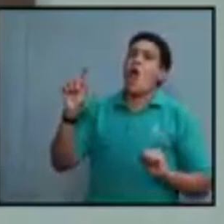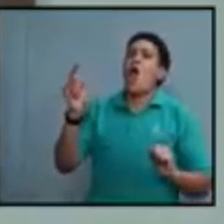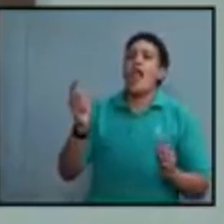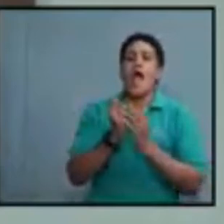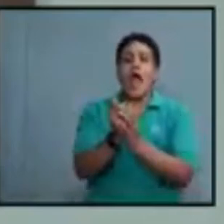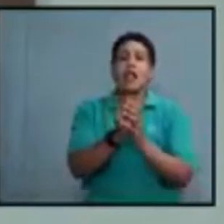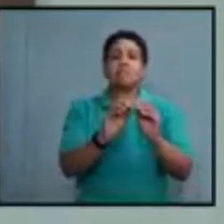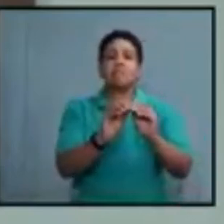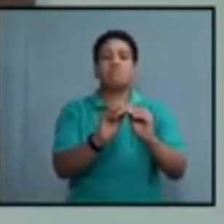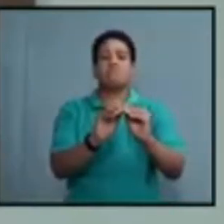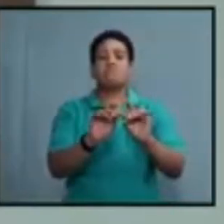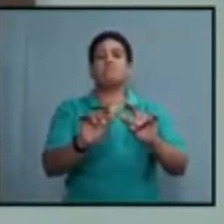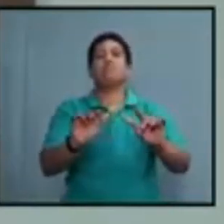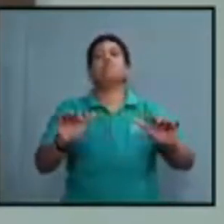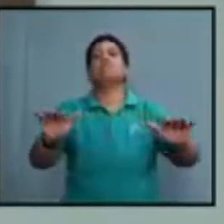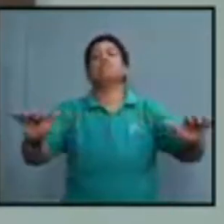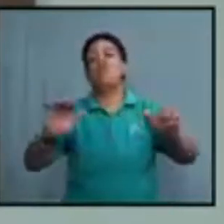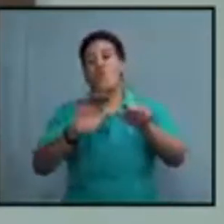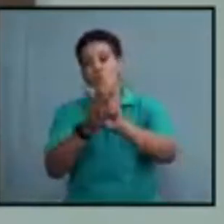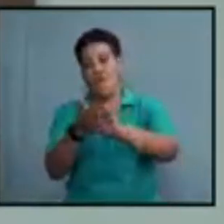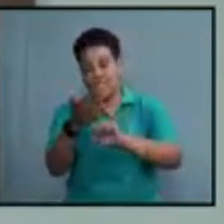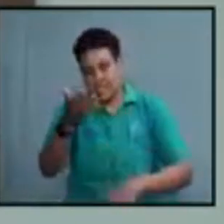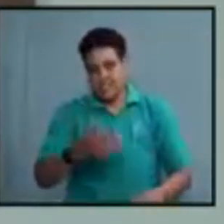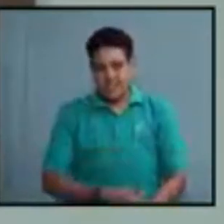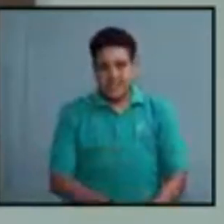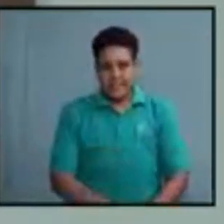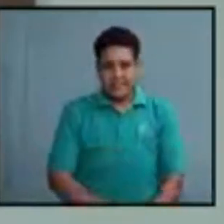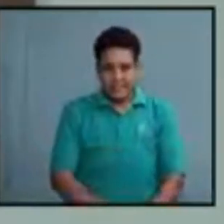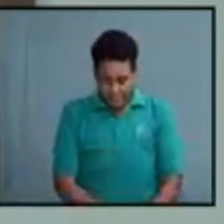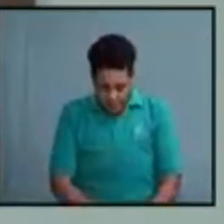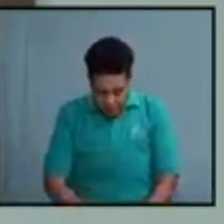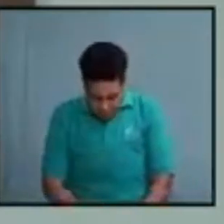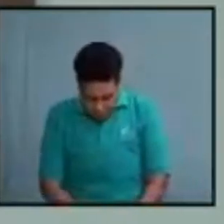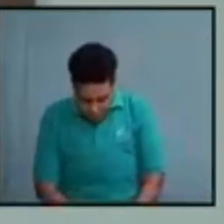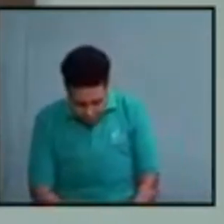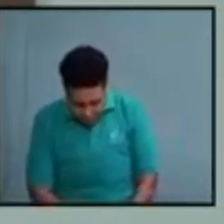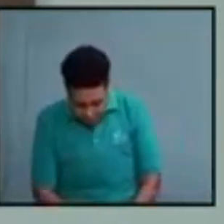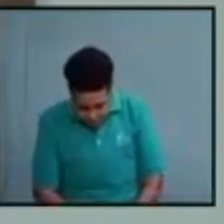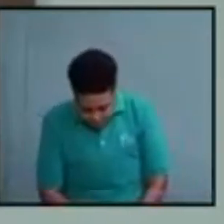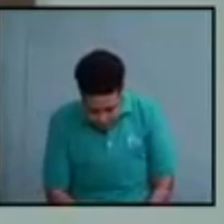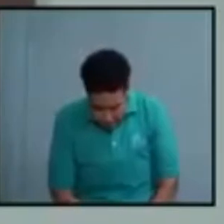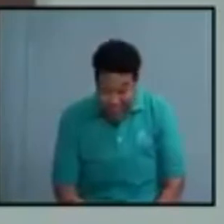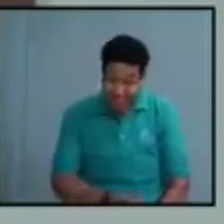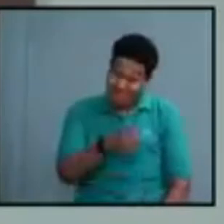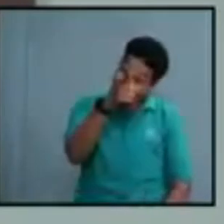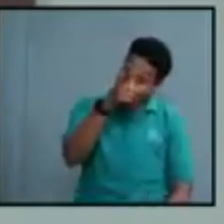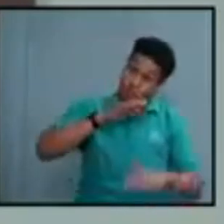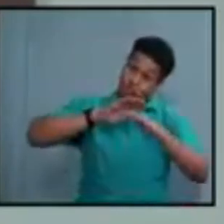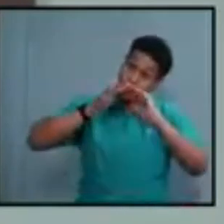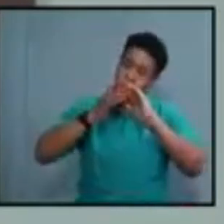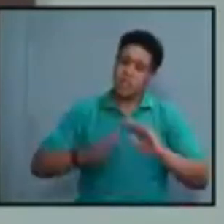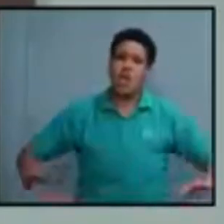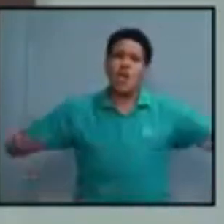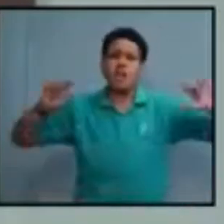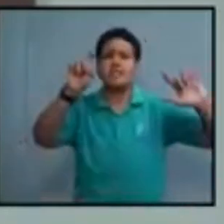in accelerating the spread. Each and every Jamaican needs to